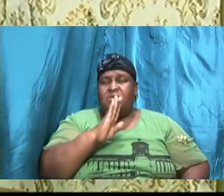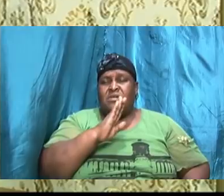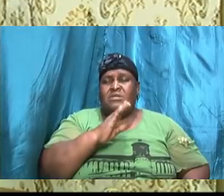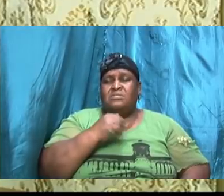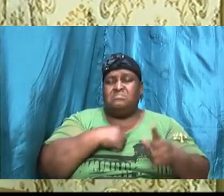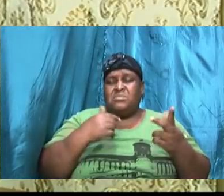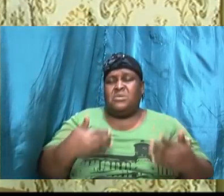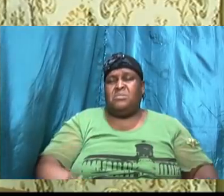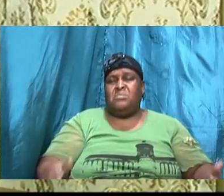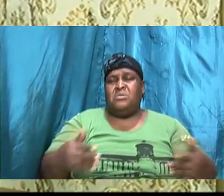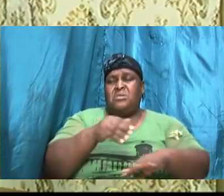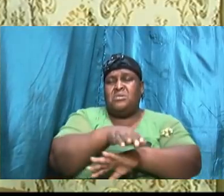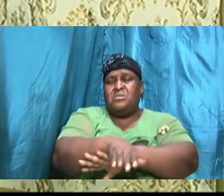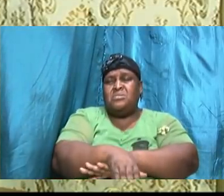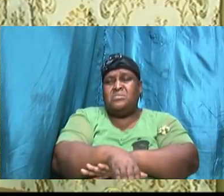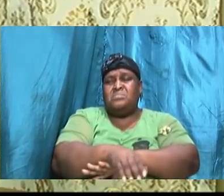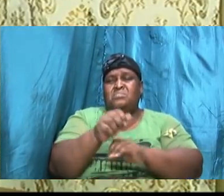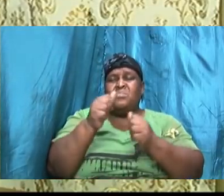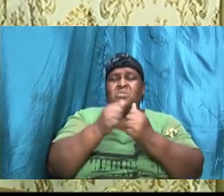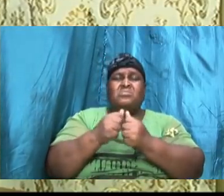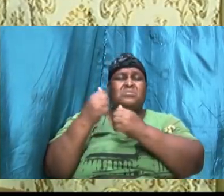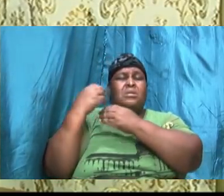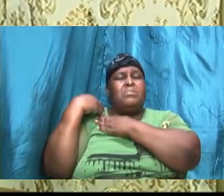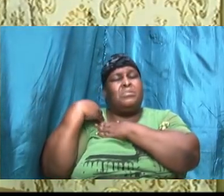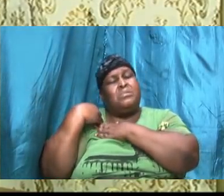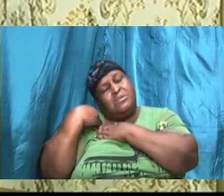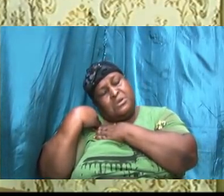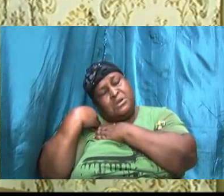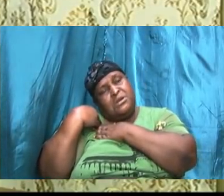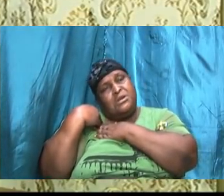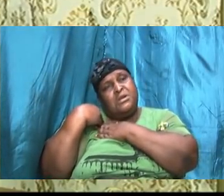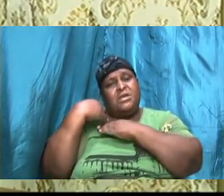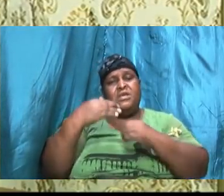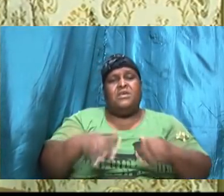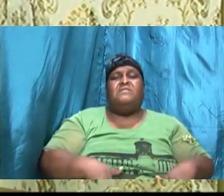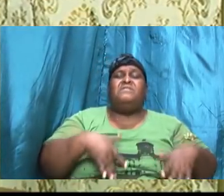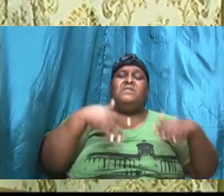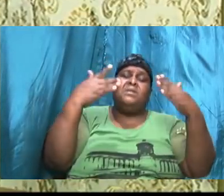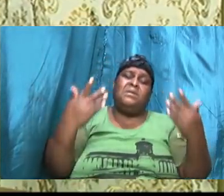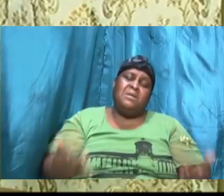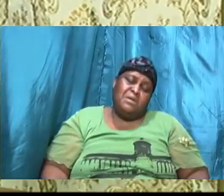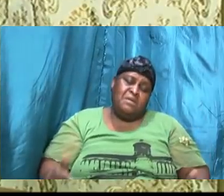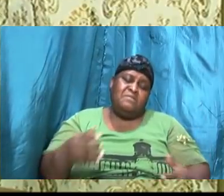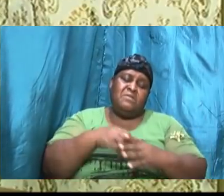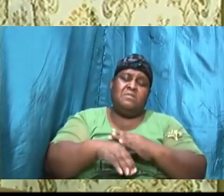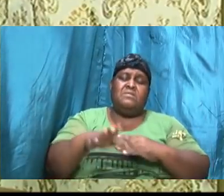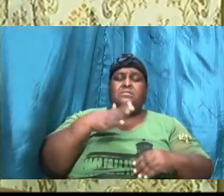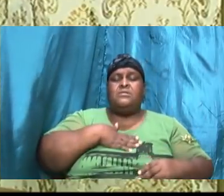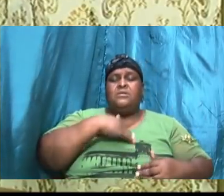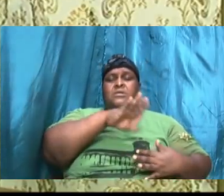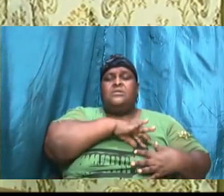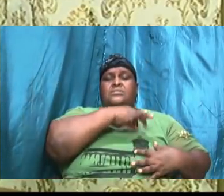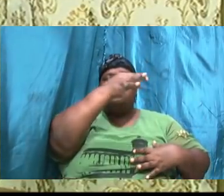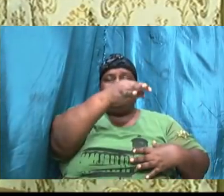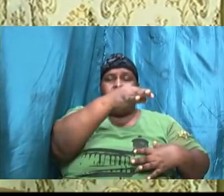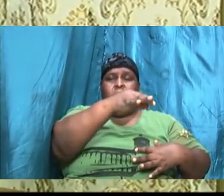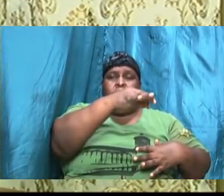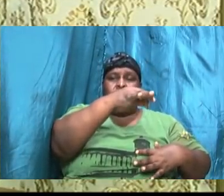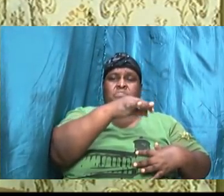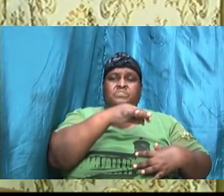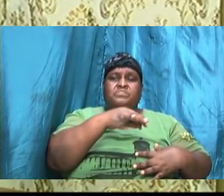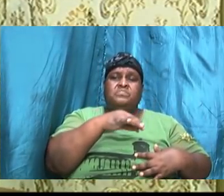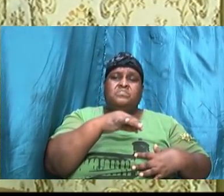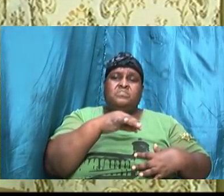tonight with a burden. I'm here tonight feeling heavy in my spirit as it